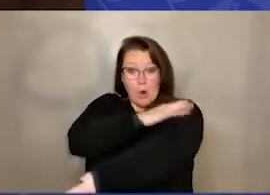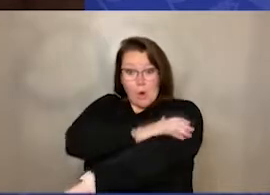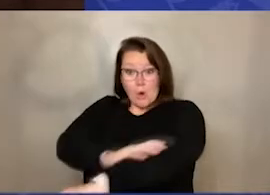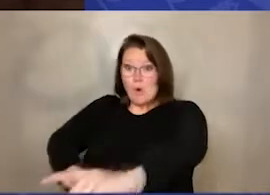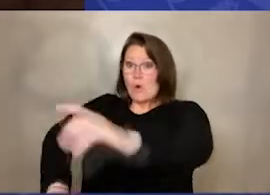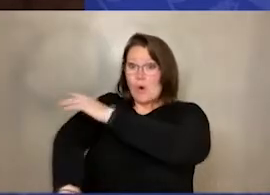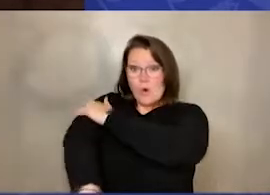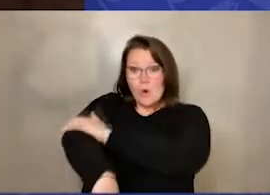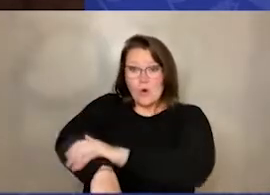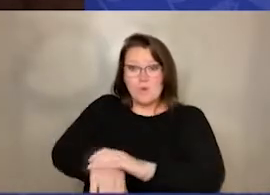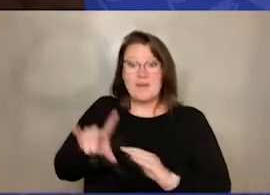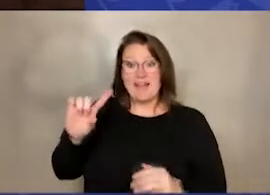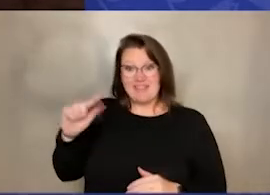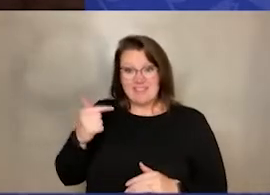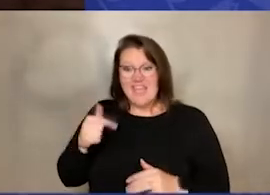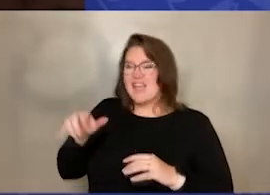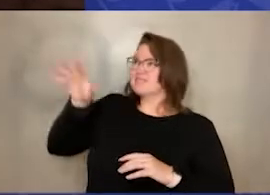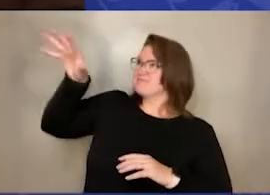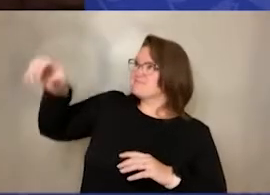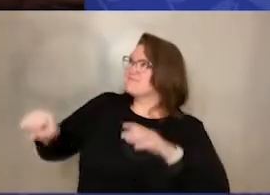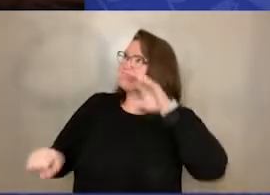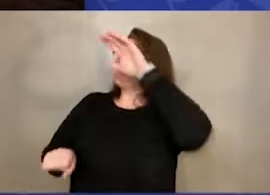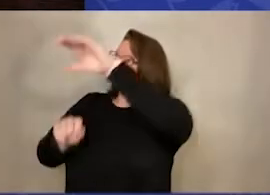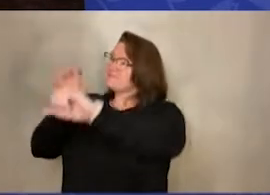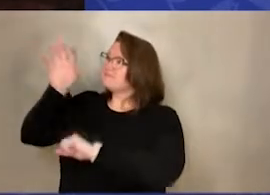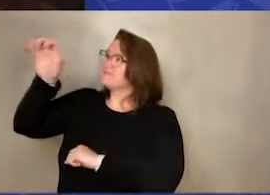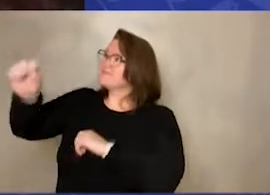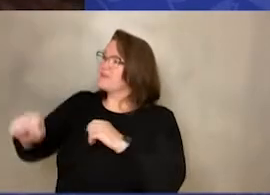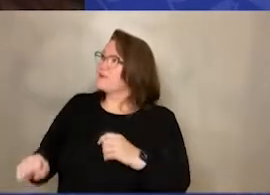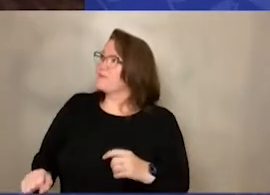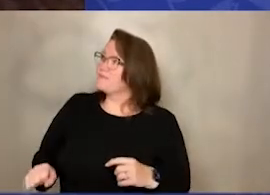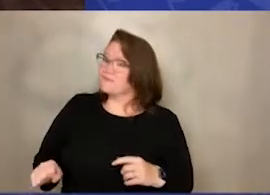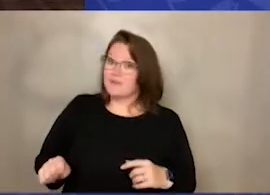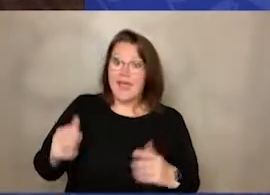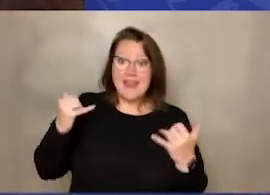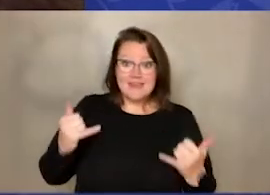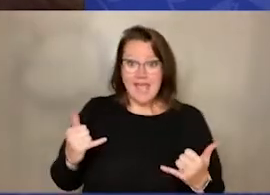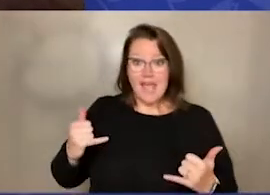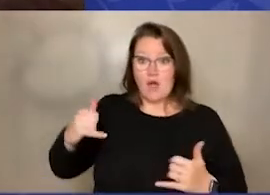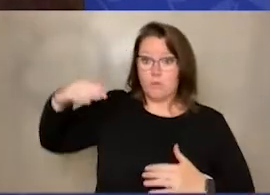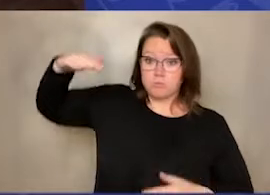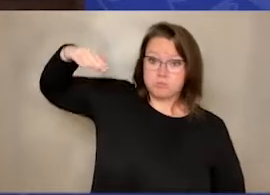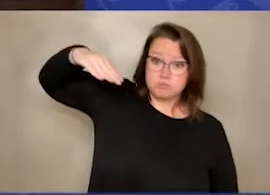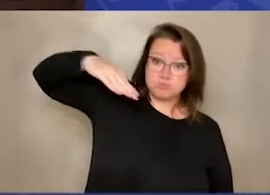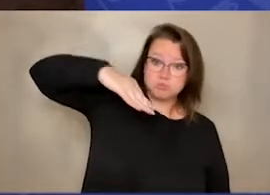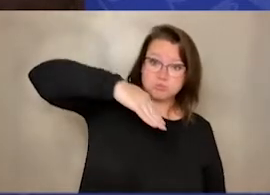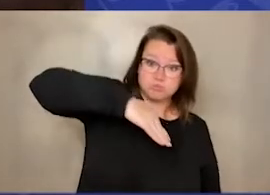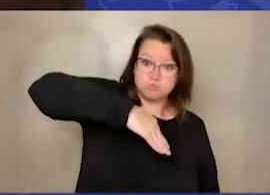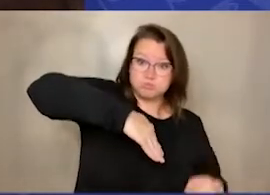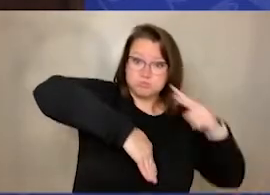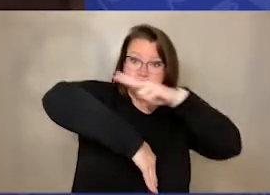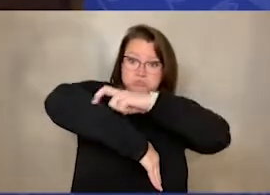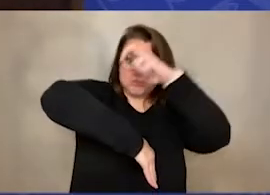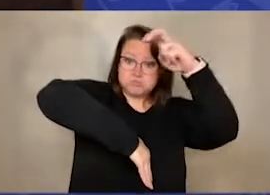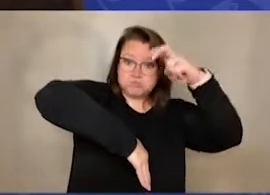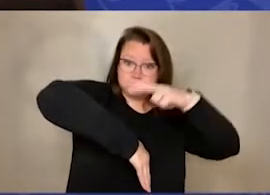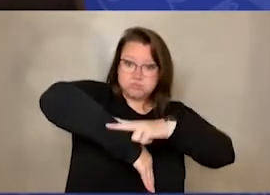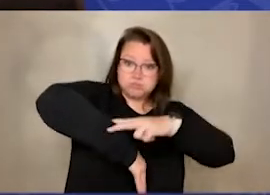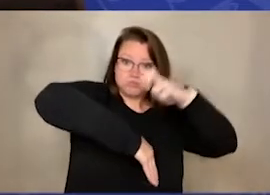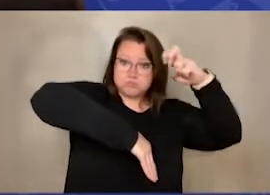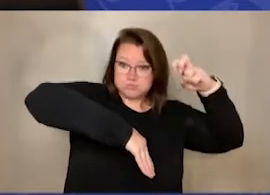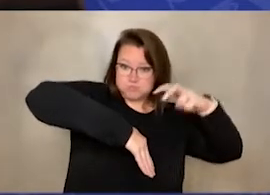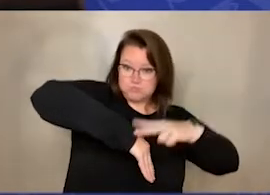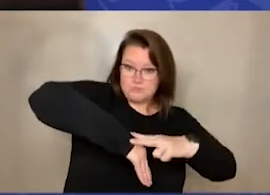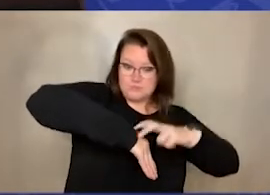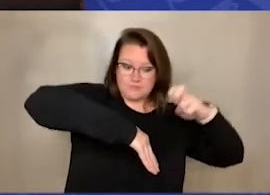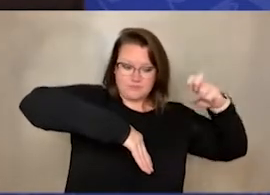and legs. And then we're coming down the mountain. we're going to rappel. So rappel, rappel,